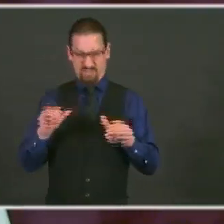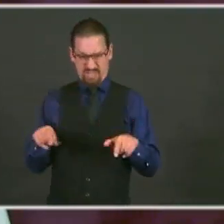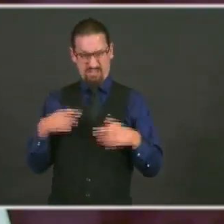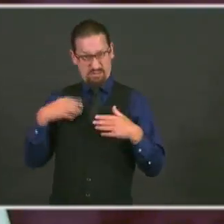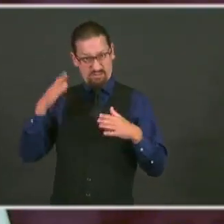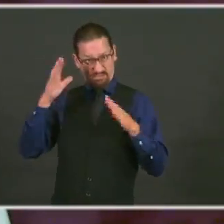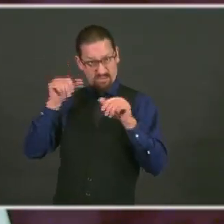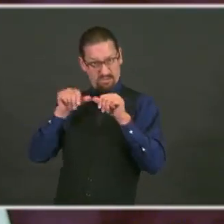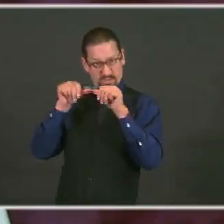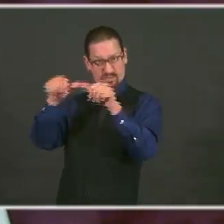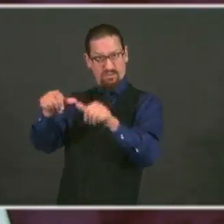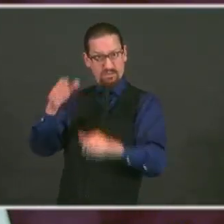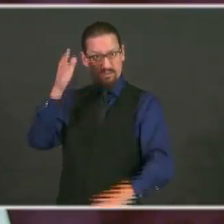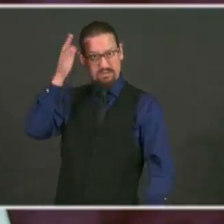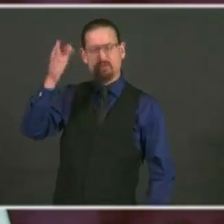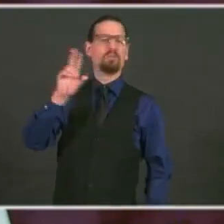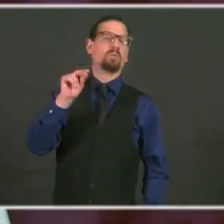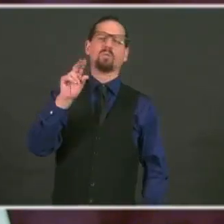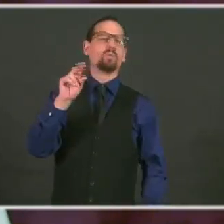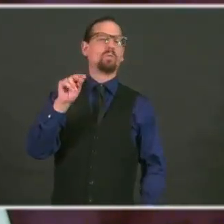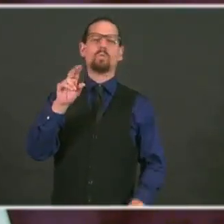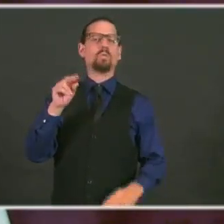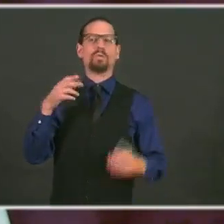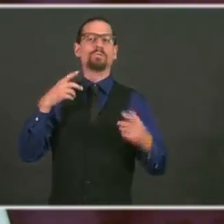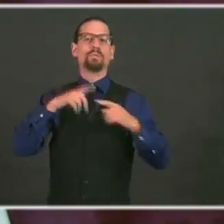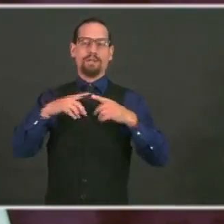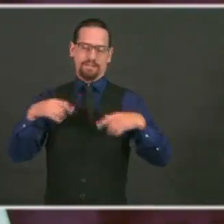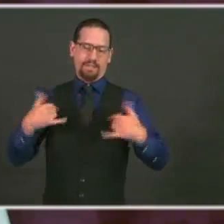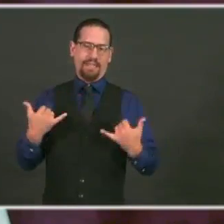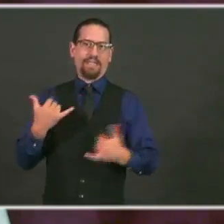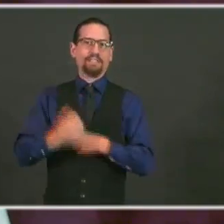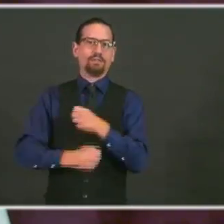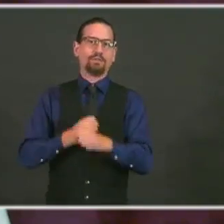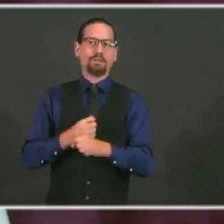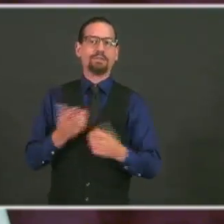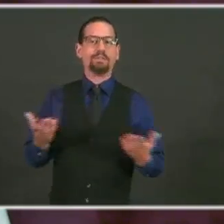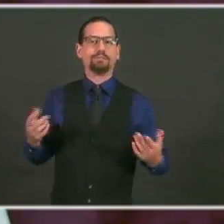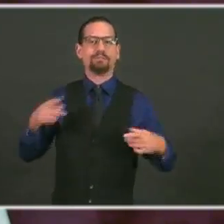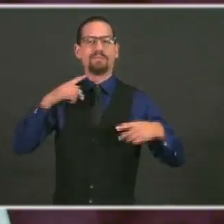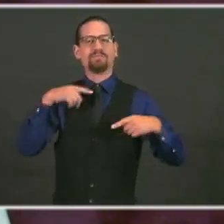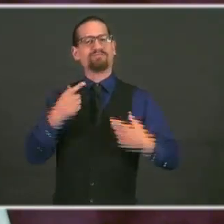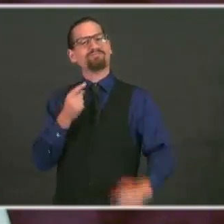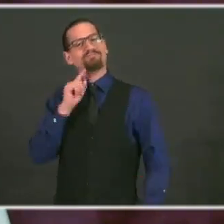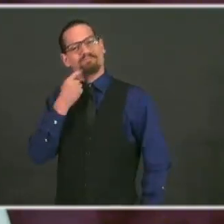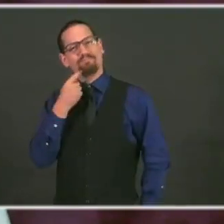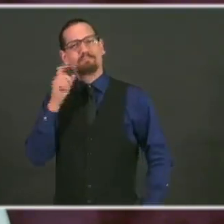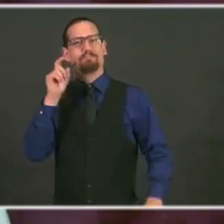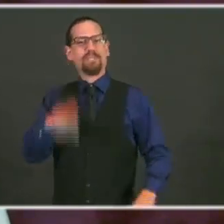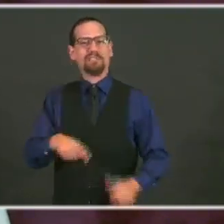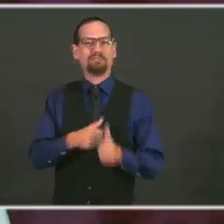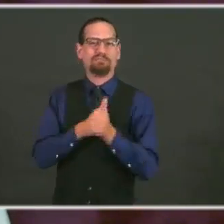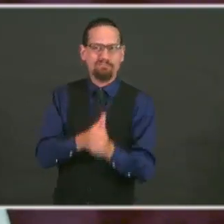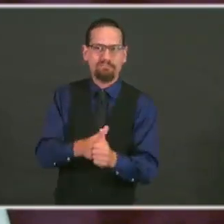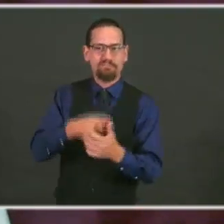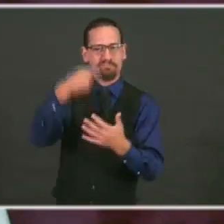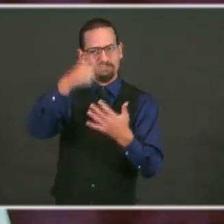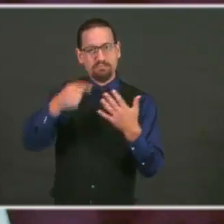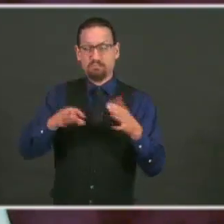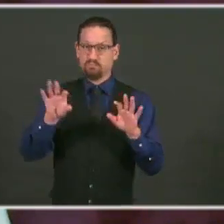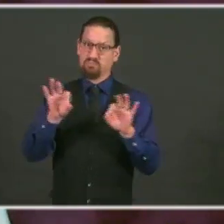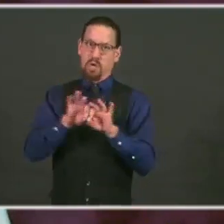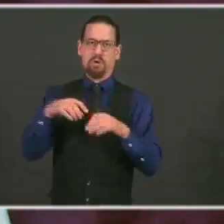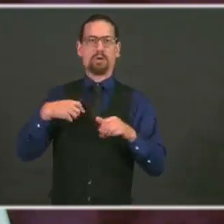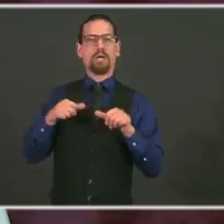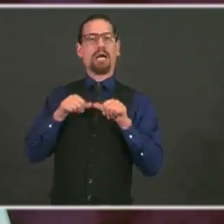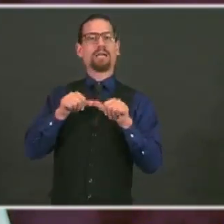this effort is impossible to overestimate. And we're doing it. You know, look, it wasn't